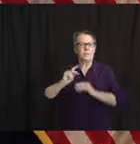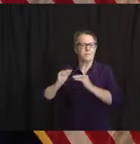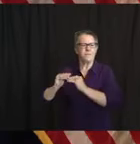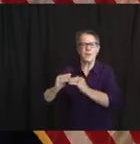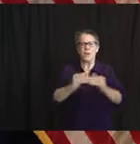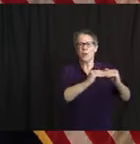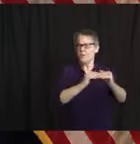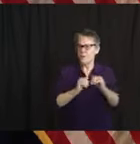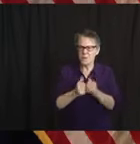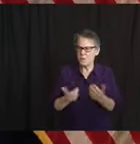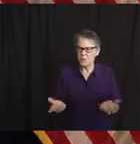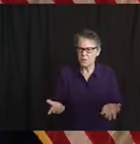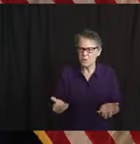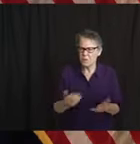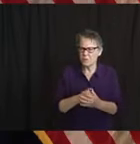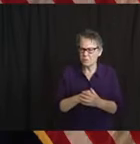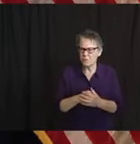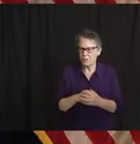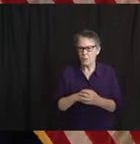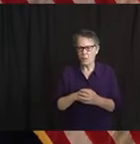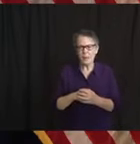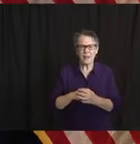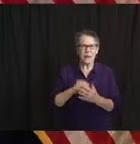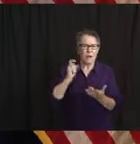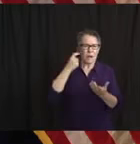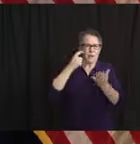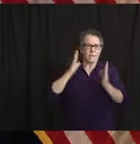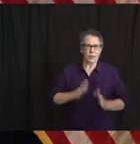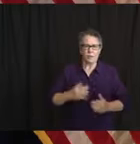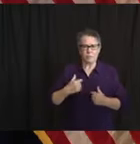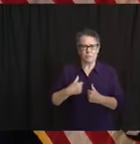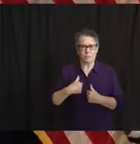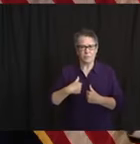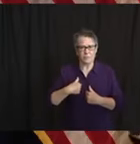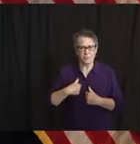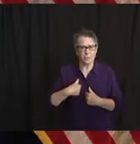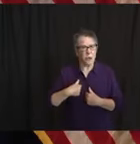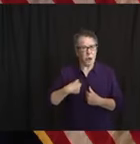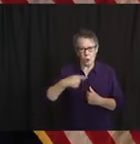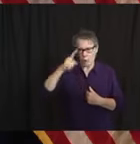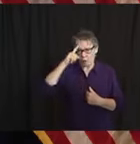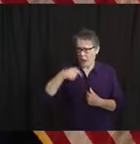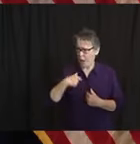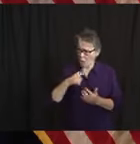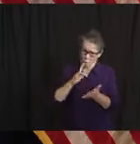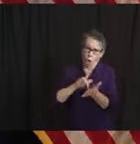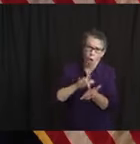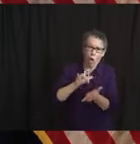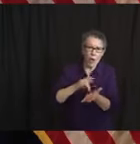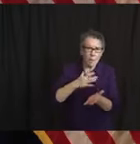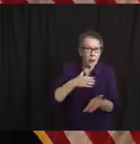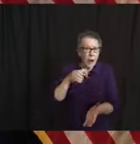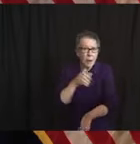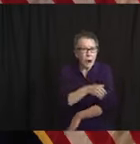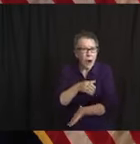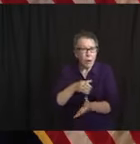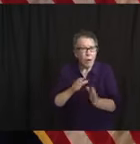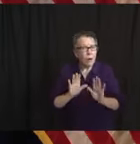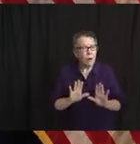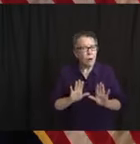that it takes a village. We've said that from day one. There's a role I have to play, that we play, that the legislature plays, that county